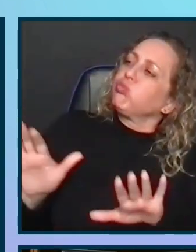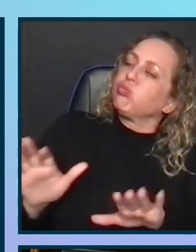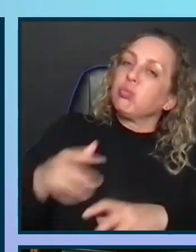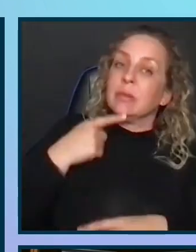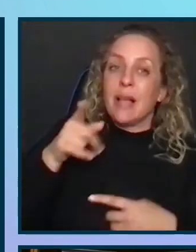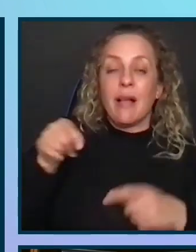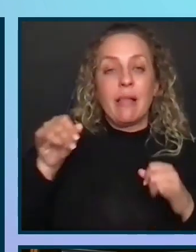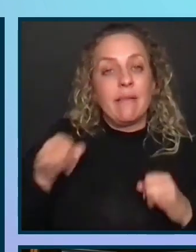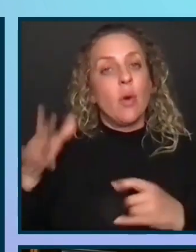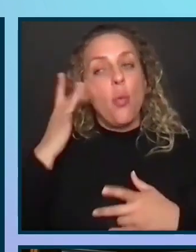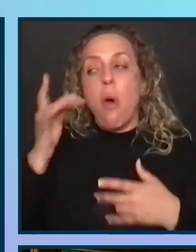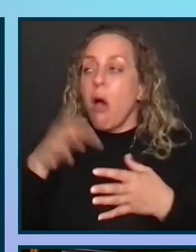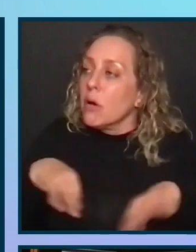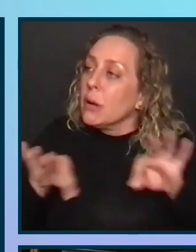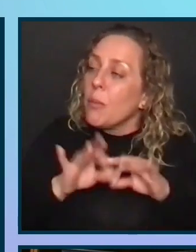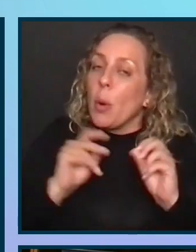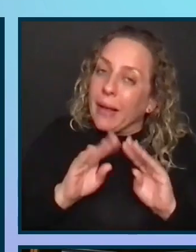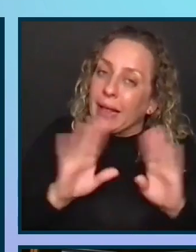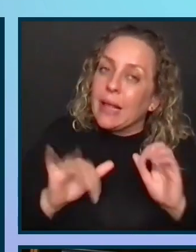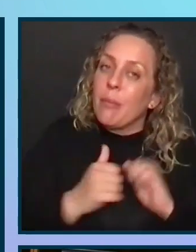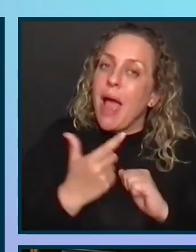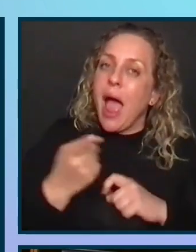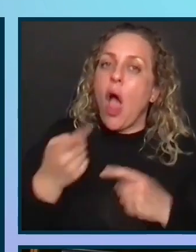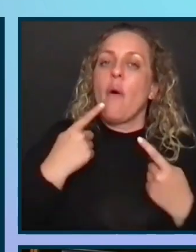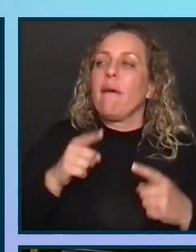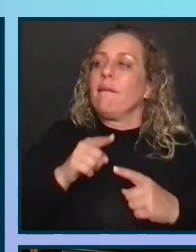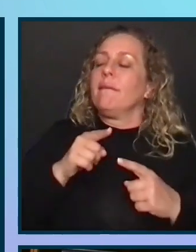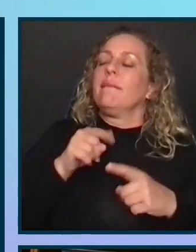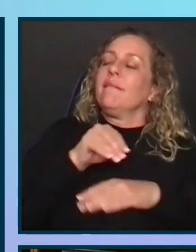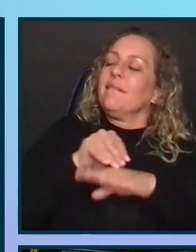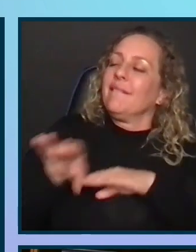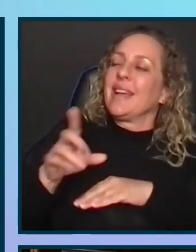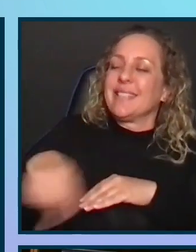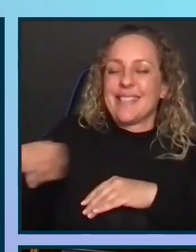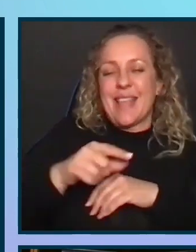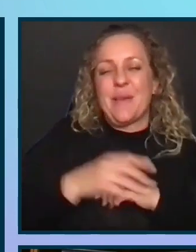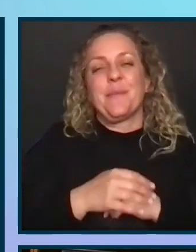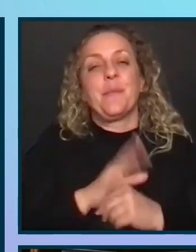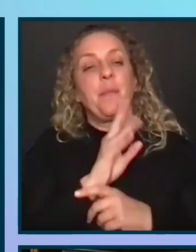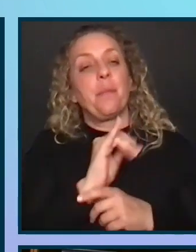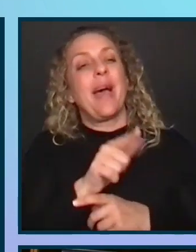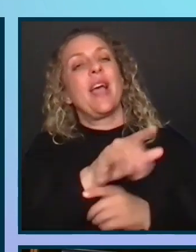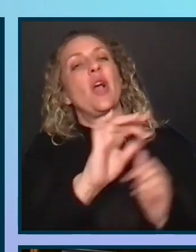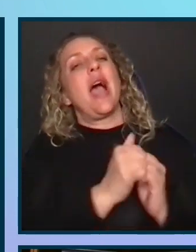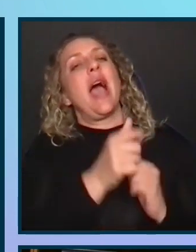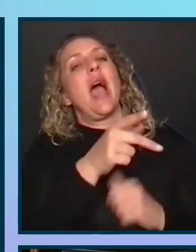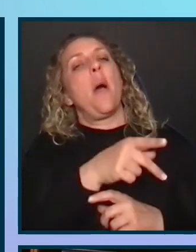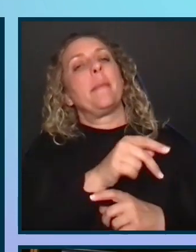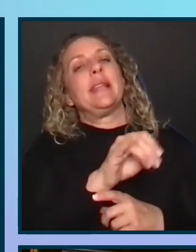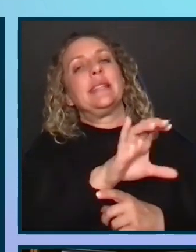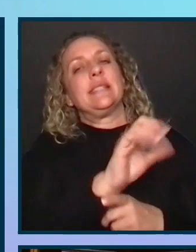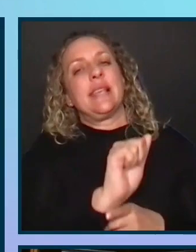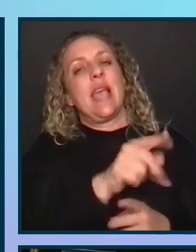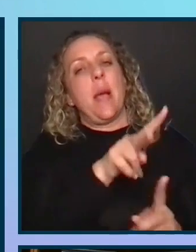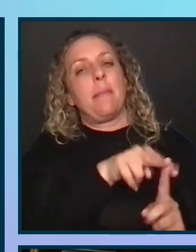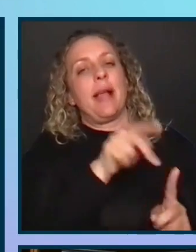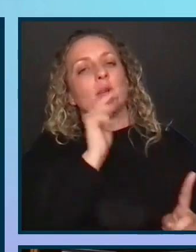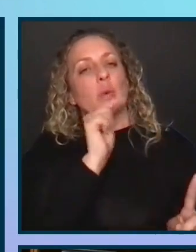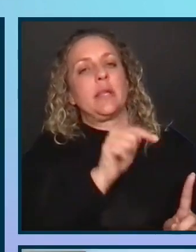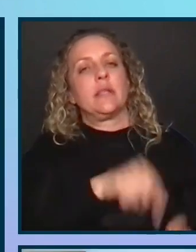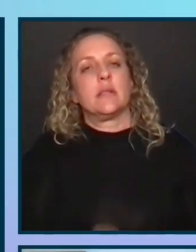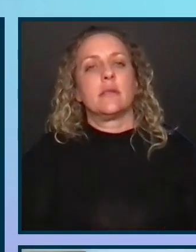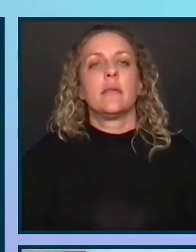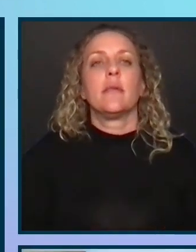individuals why the change is important and be clear about how it affects them. Michael, how would the PDCA model apply to this?